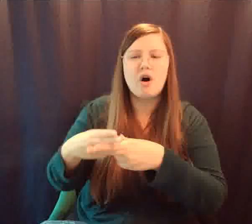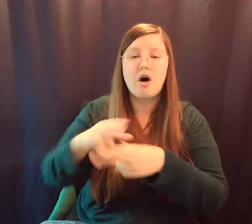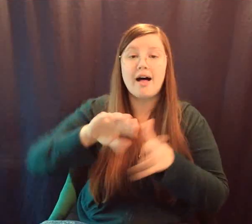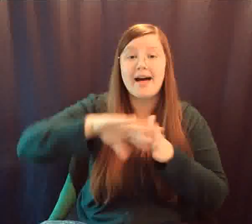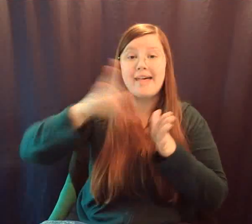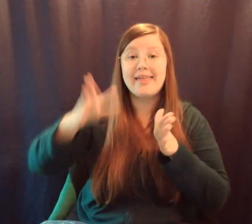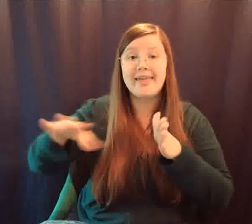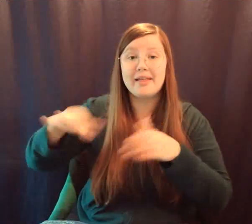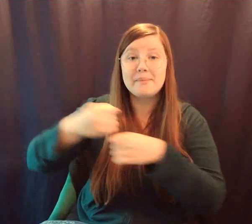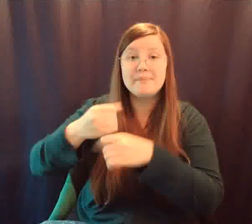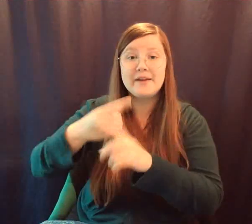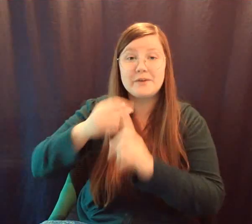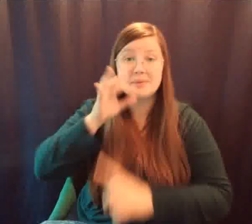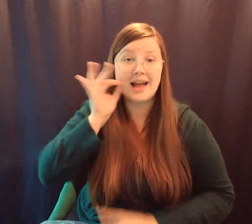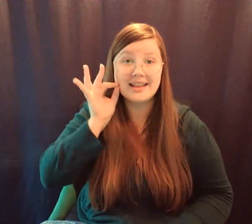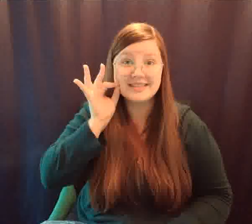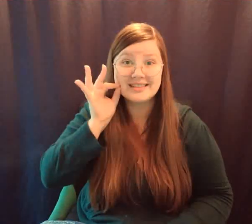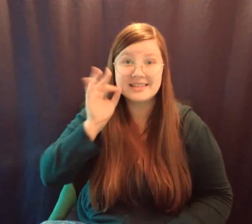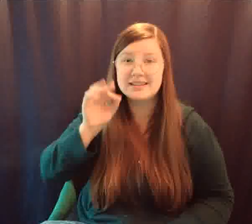made of cats?